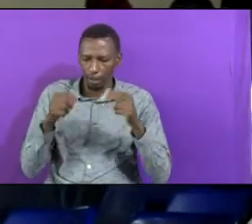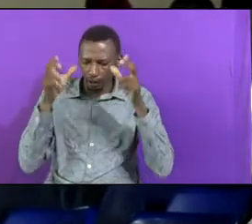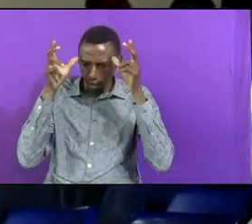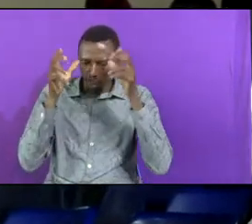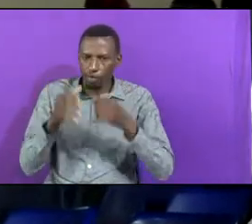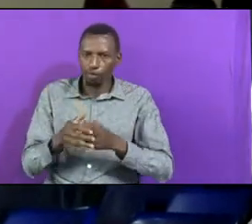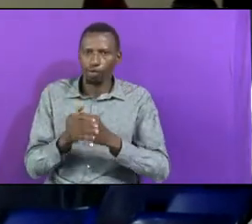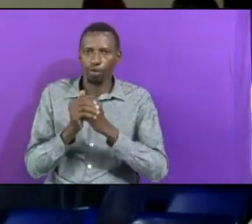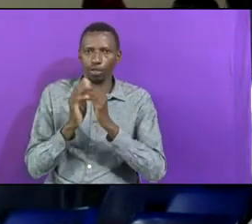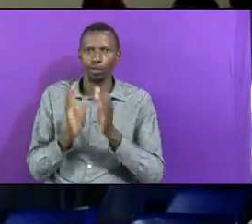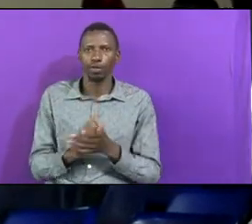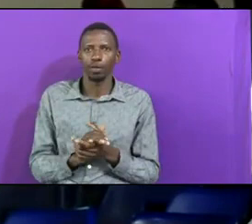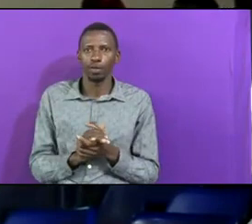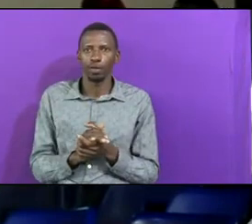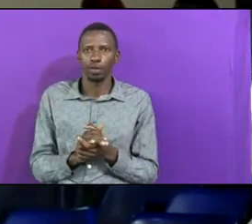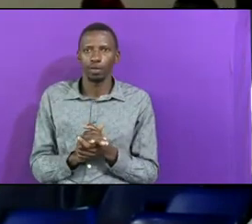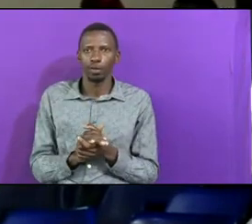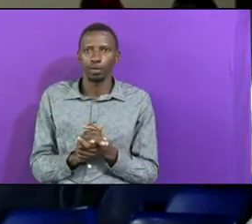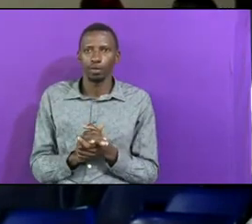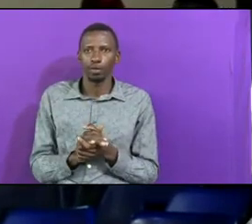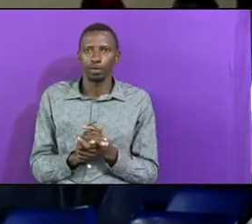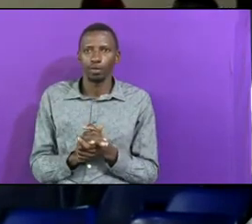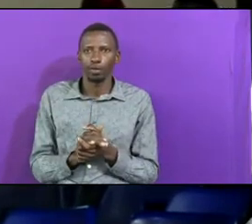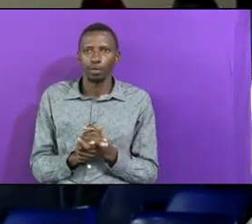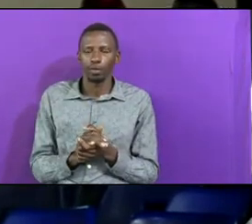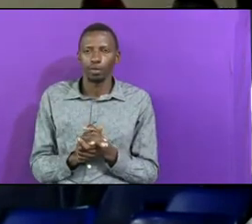When Did You Seek After God For Seven Days